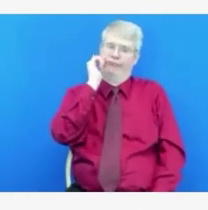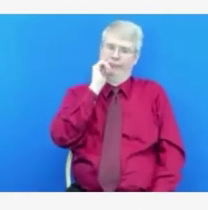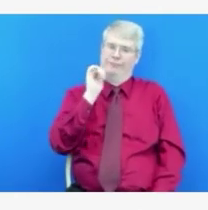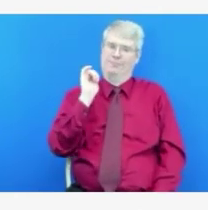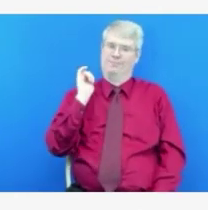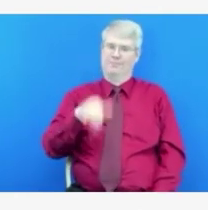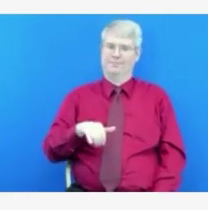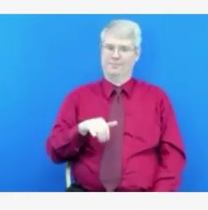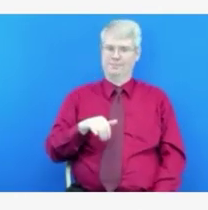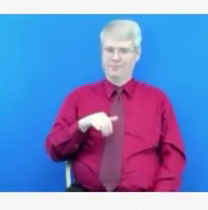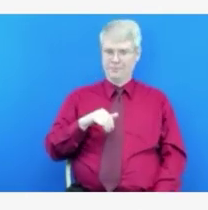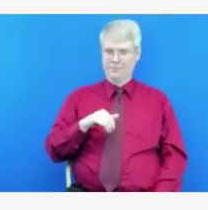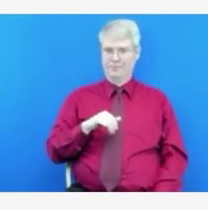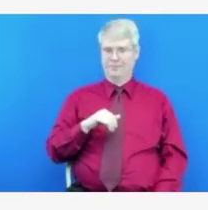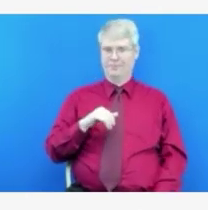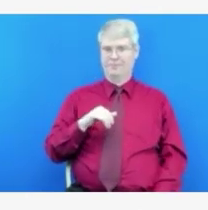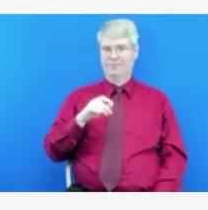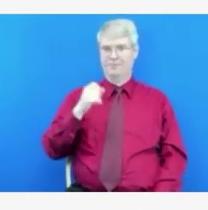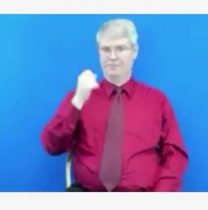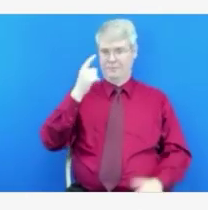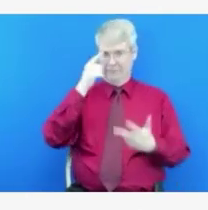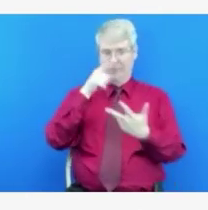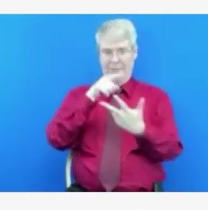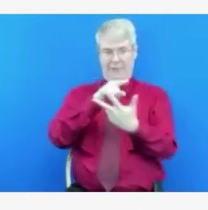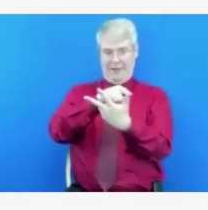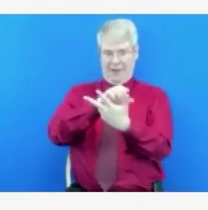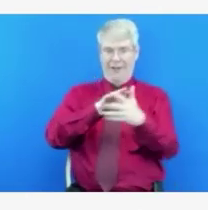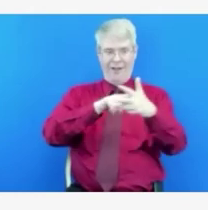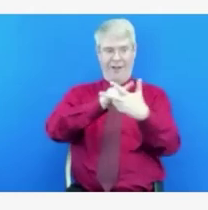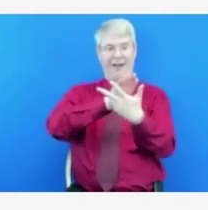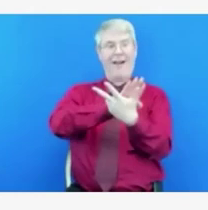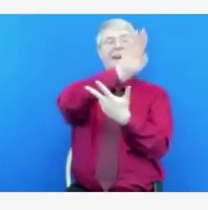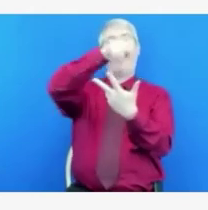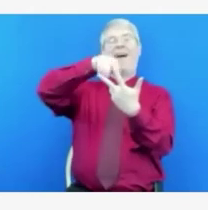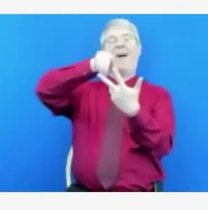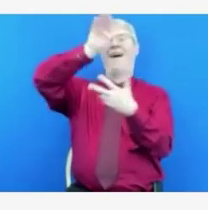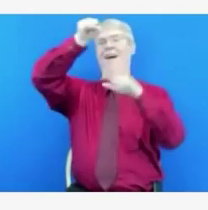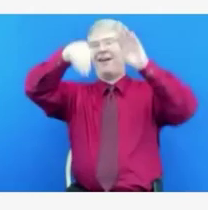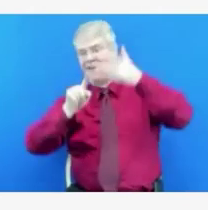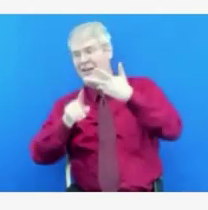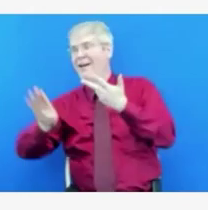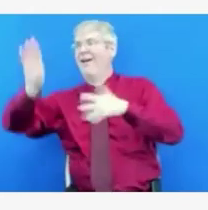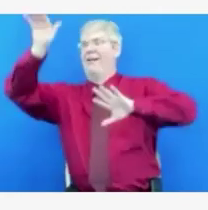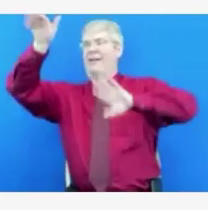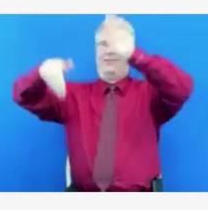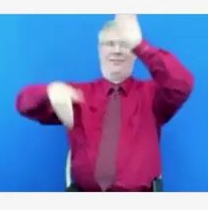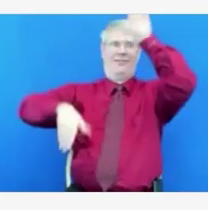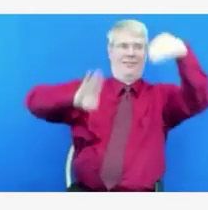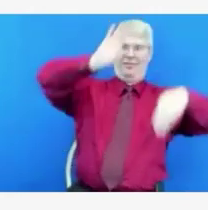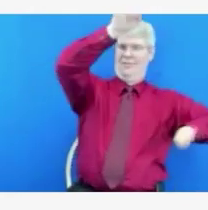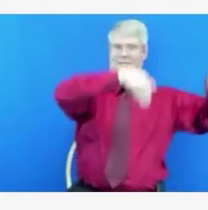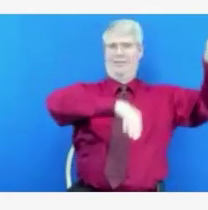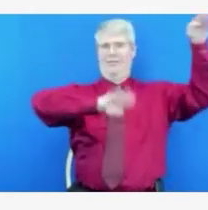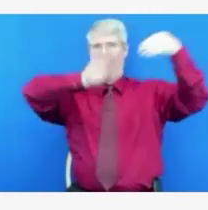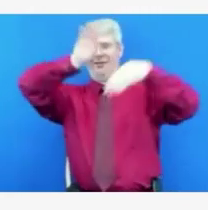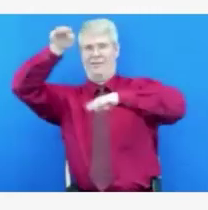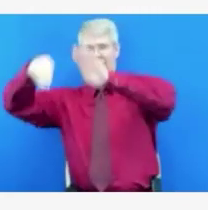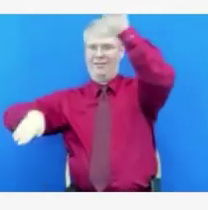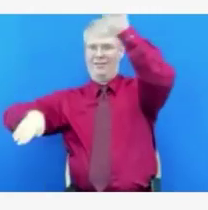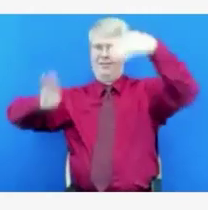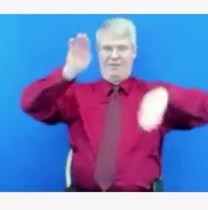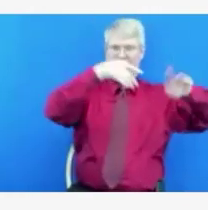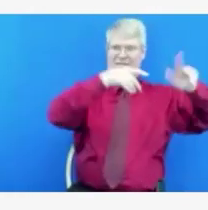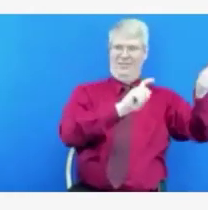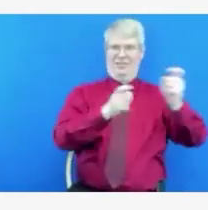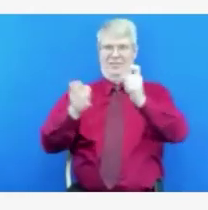of patients where a group of them will be in the intensive care unit, will have an extremely long length of stay, some will pass away,